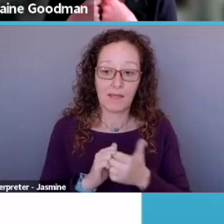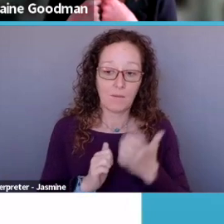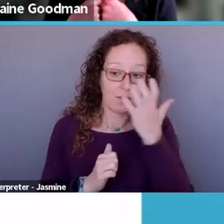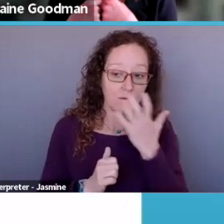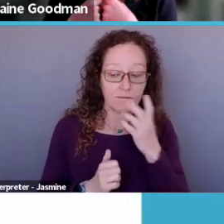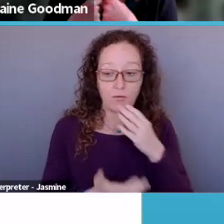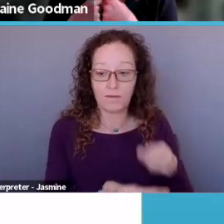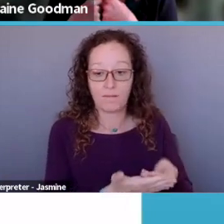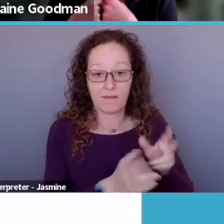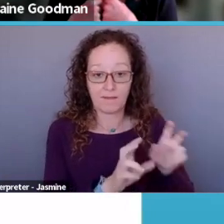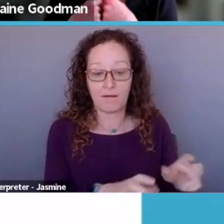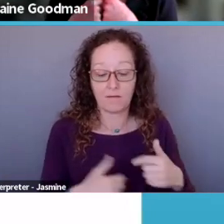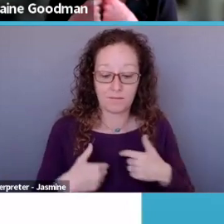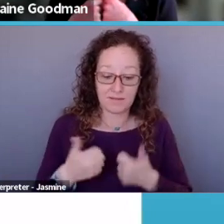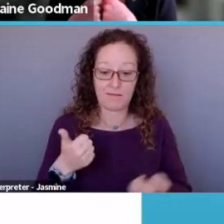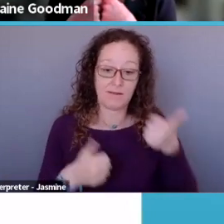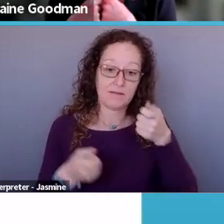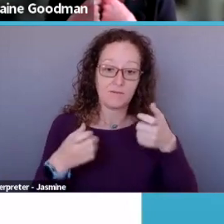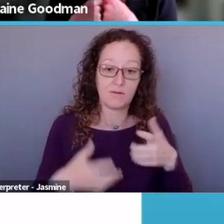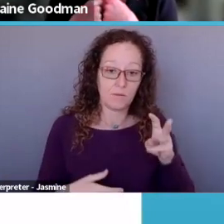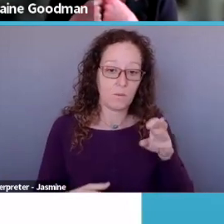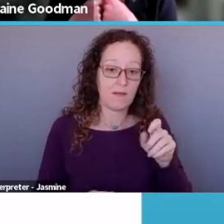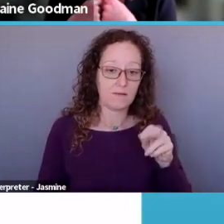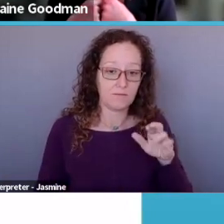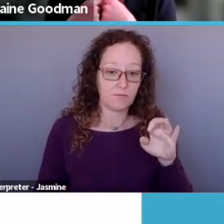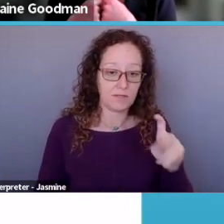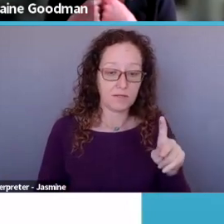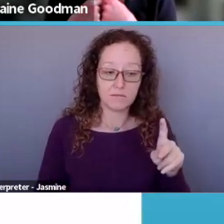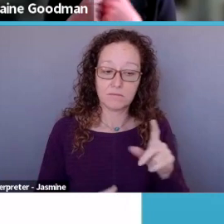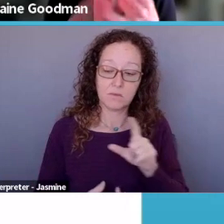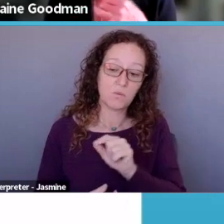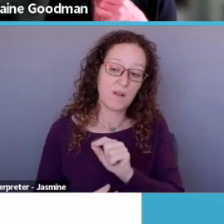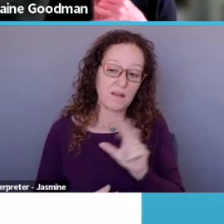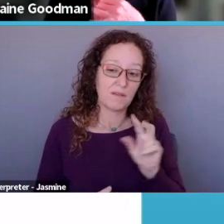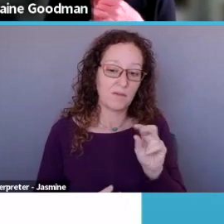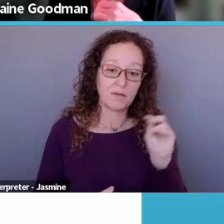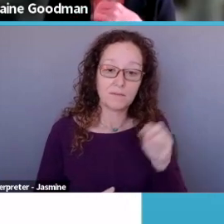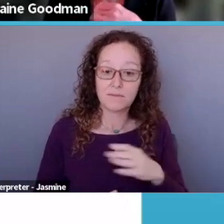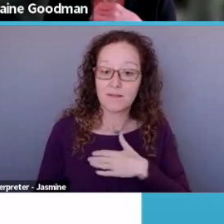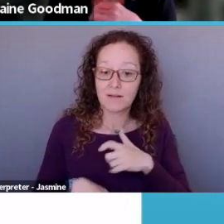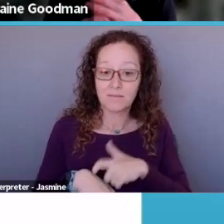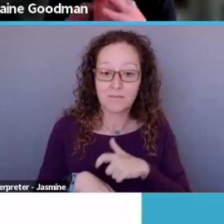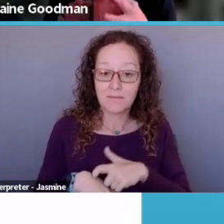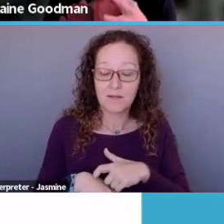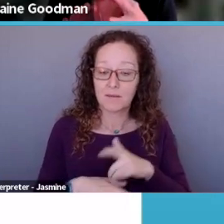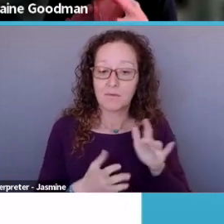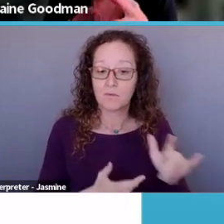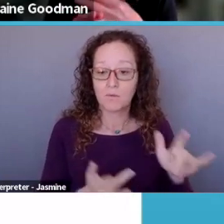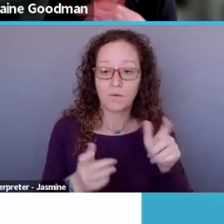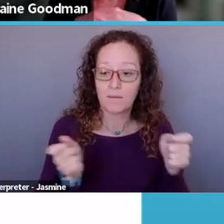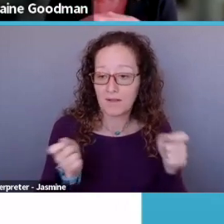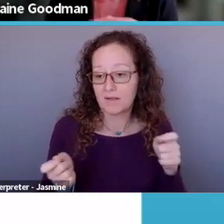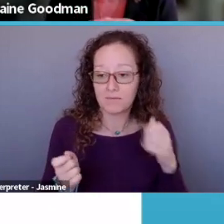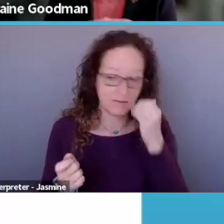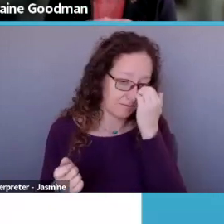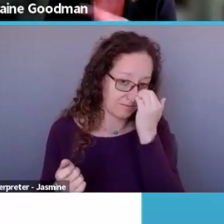Um, I spend a good 20, 30% of my time doing tour management, um, uh,